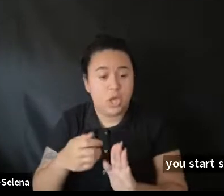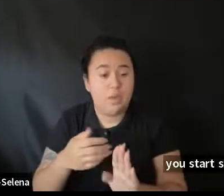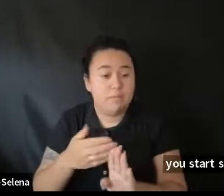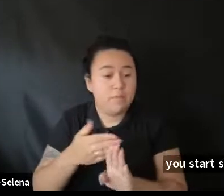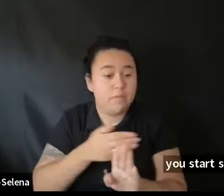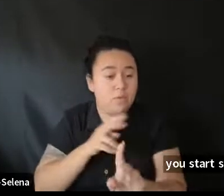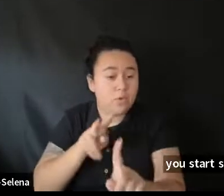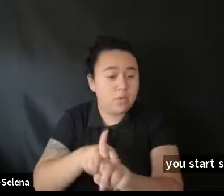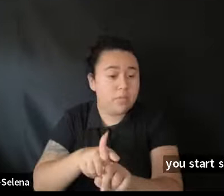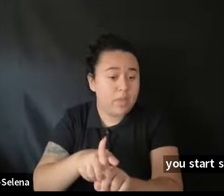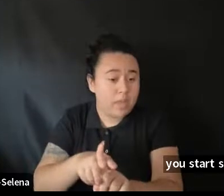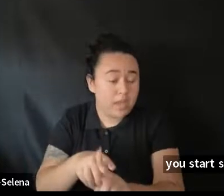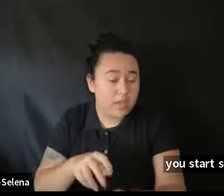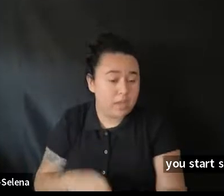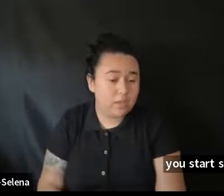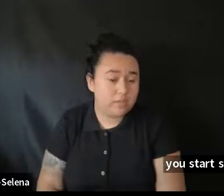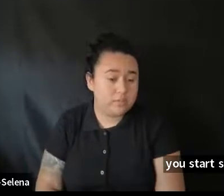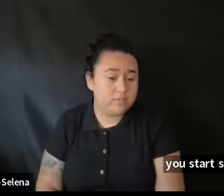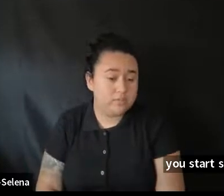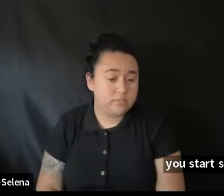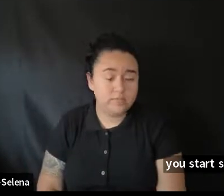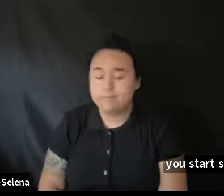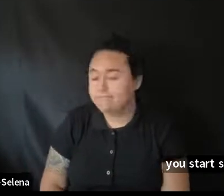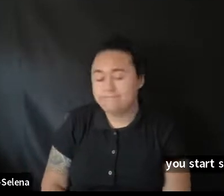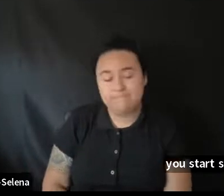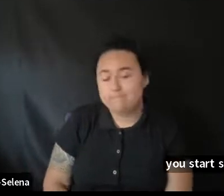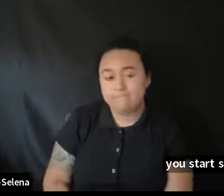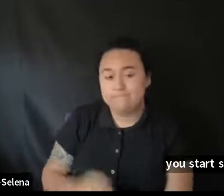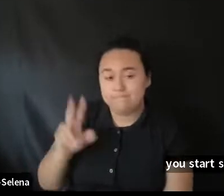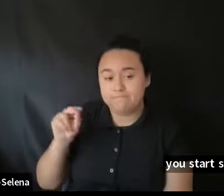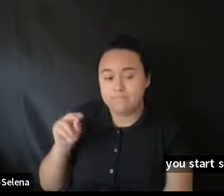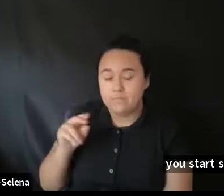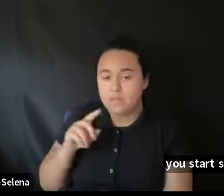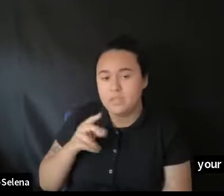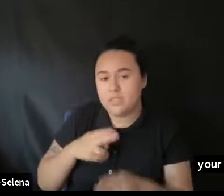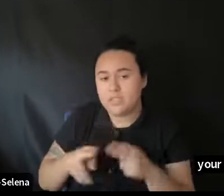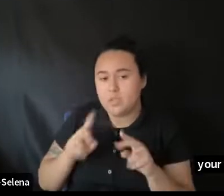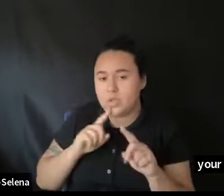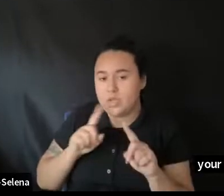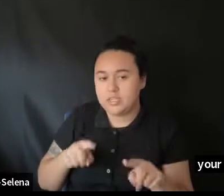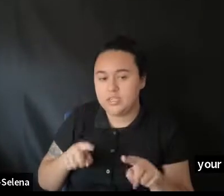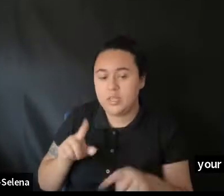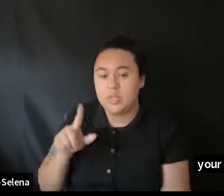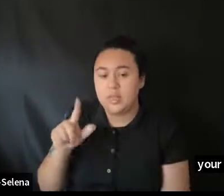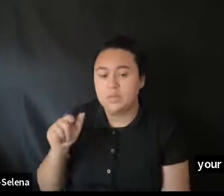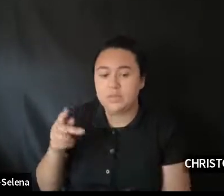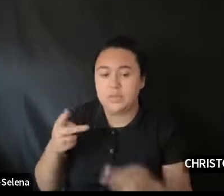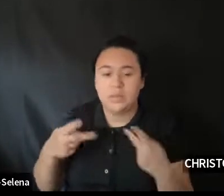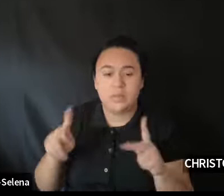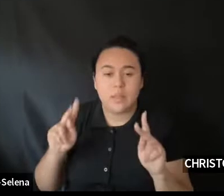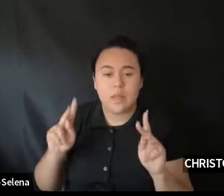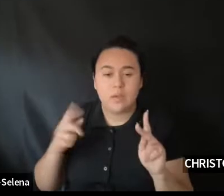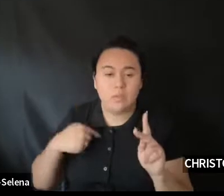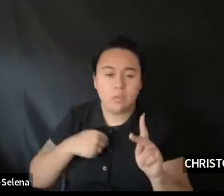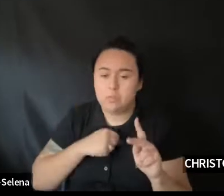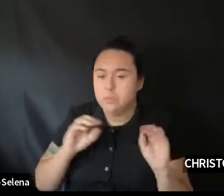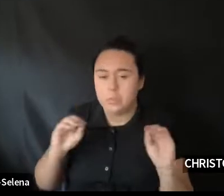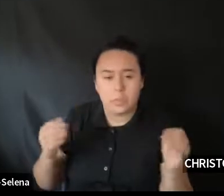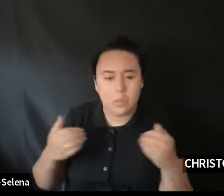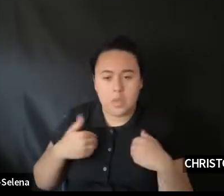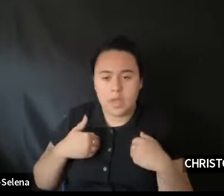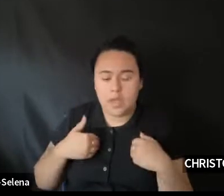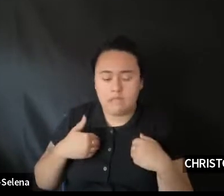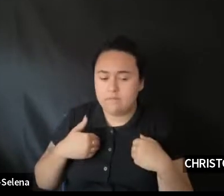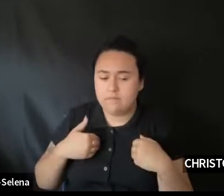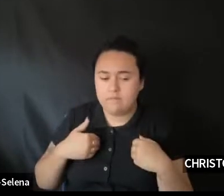you were to apply. No. Short answer. Louisiana allows. We don't have a. A